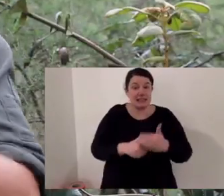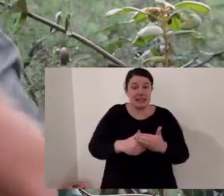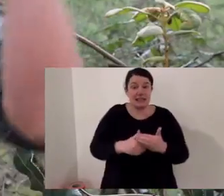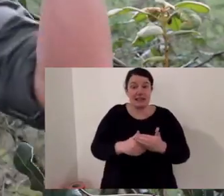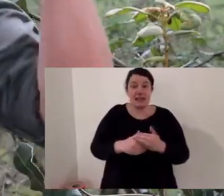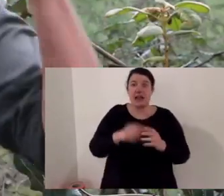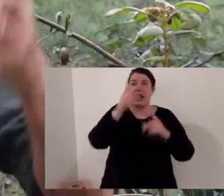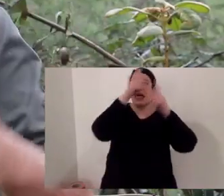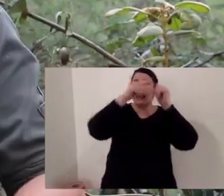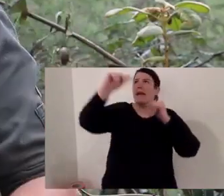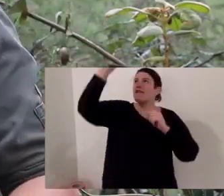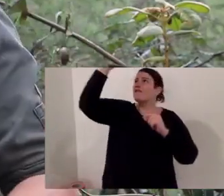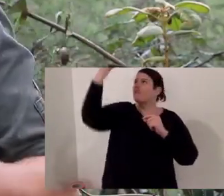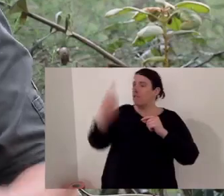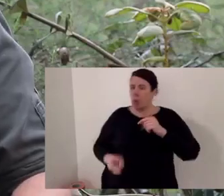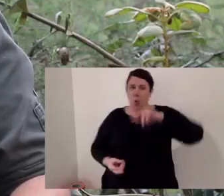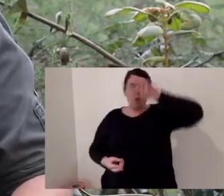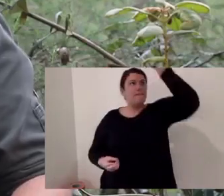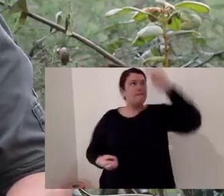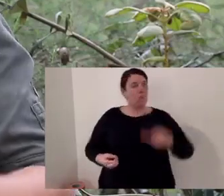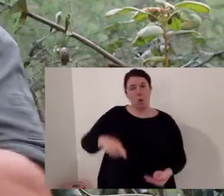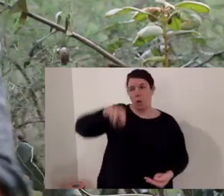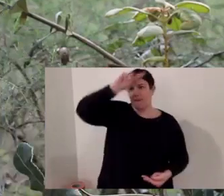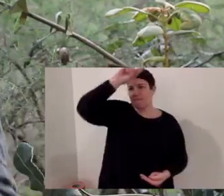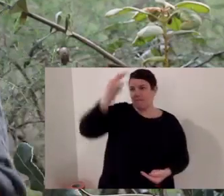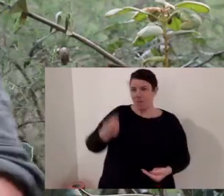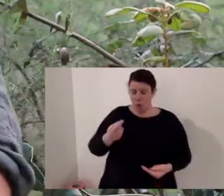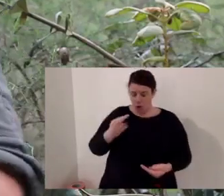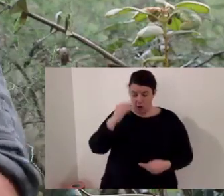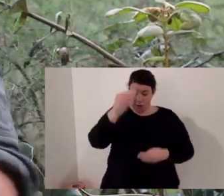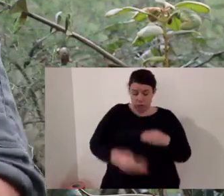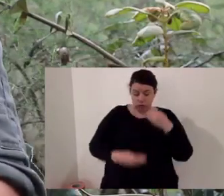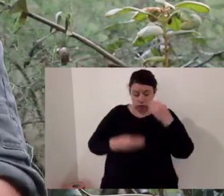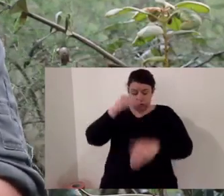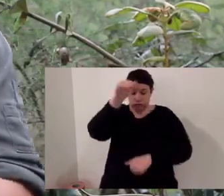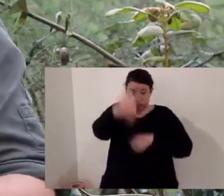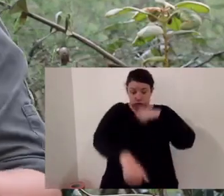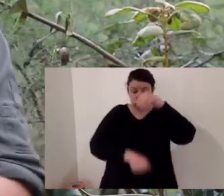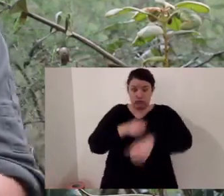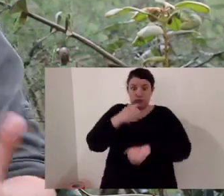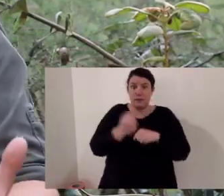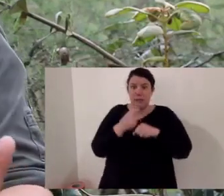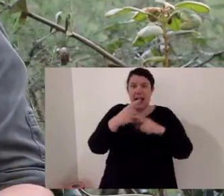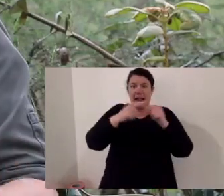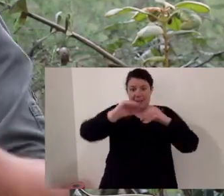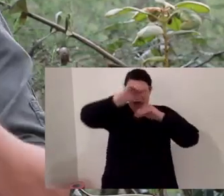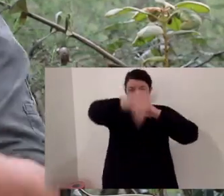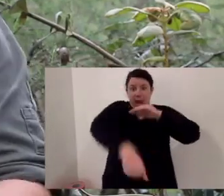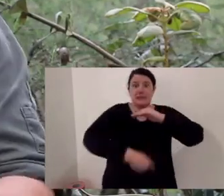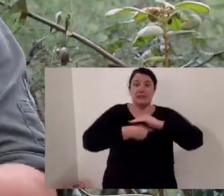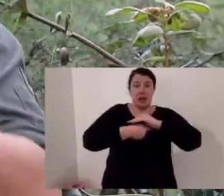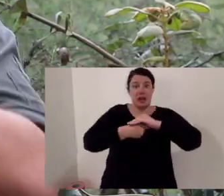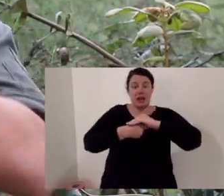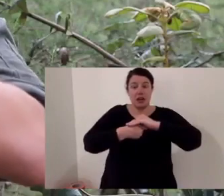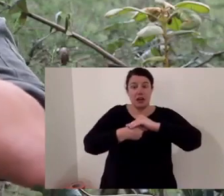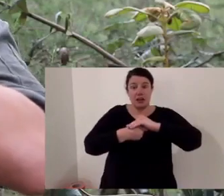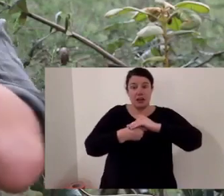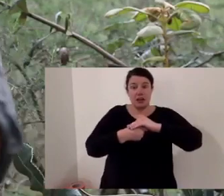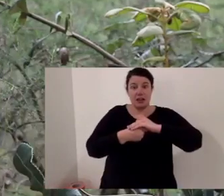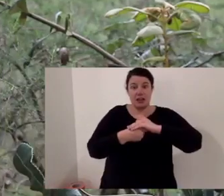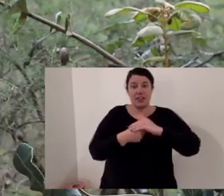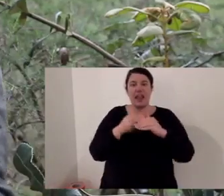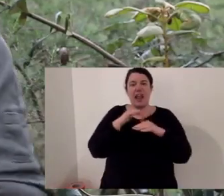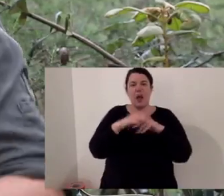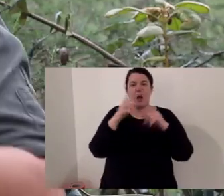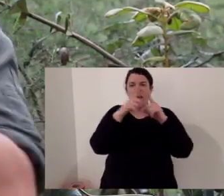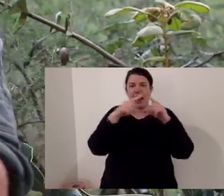vegetation so the leaves that have fallen onto the ground. It turns over that vegetation and debris and in doing that it helps with